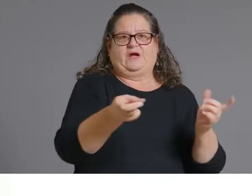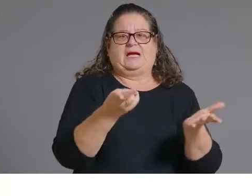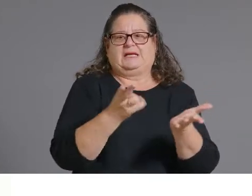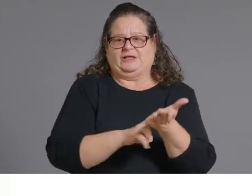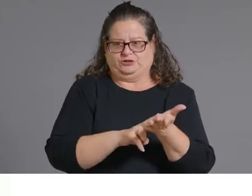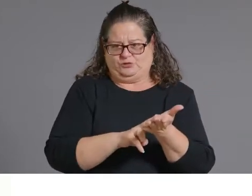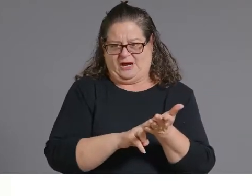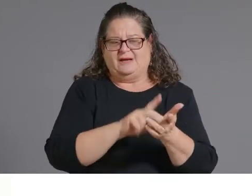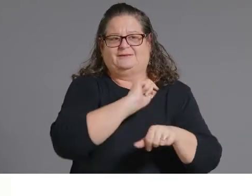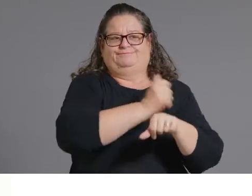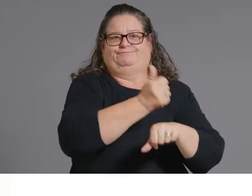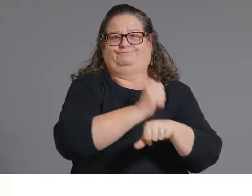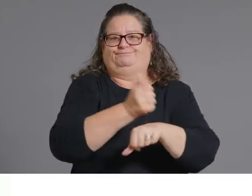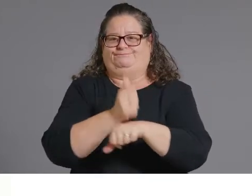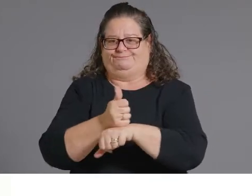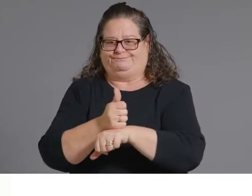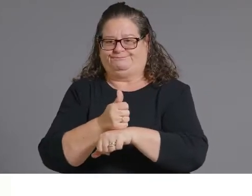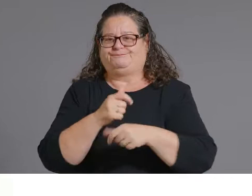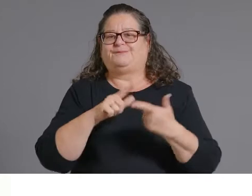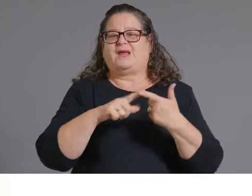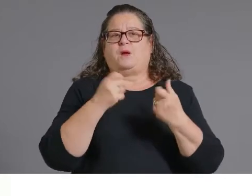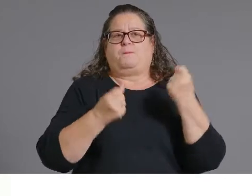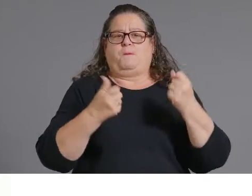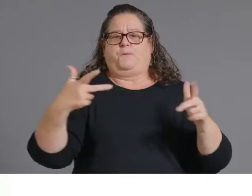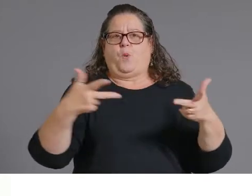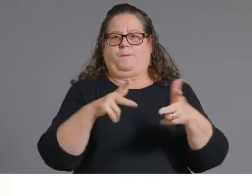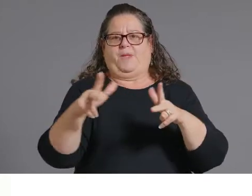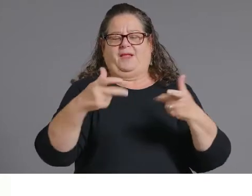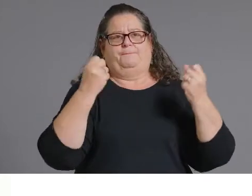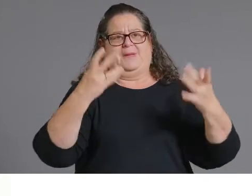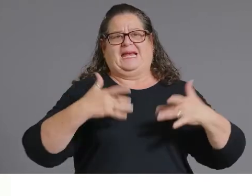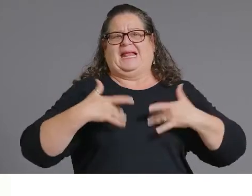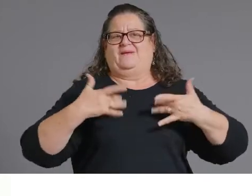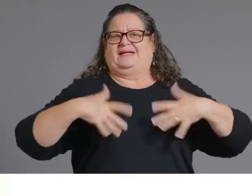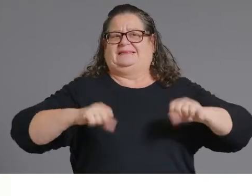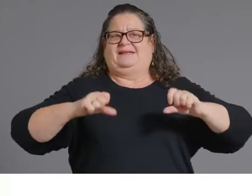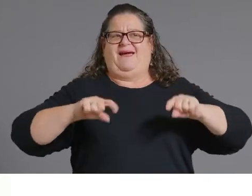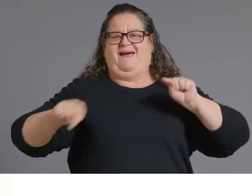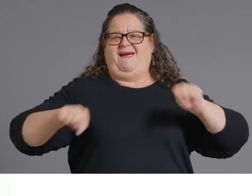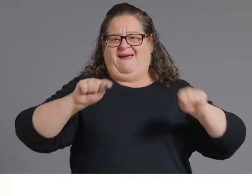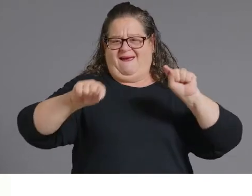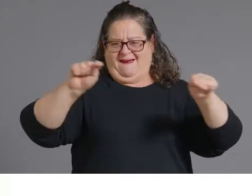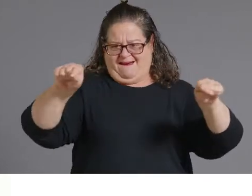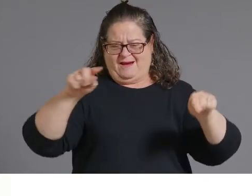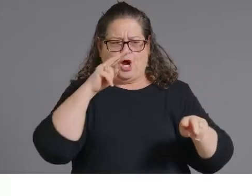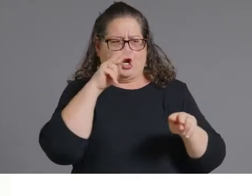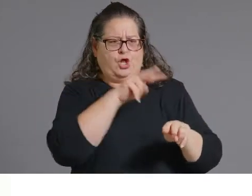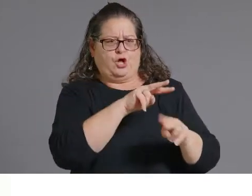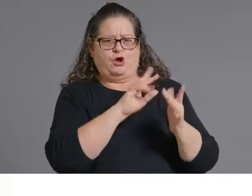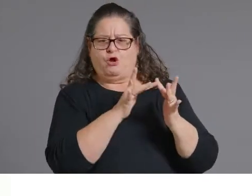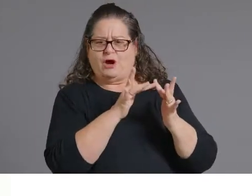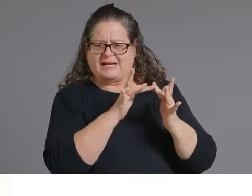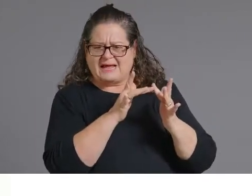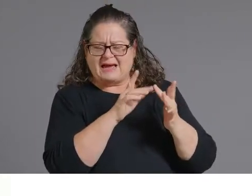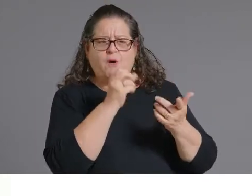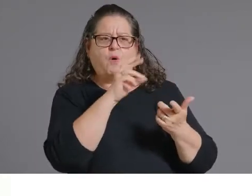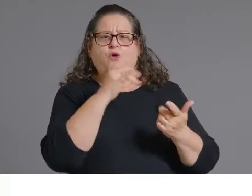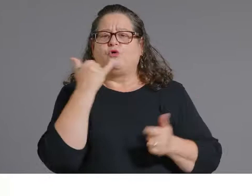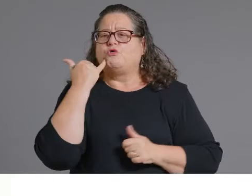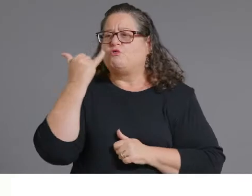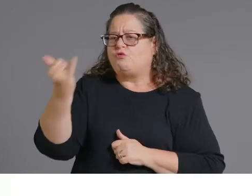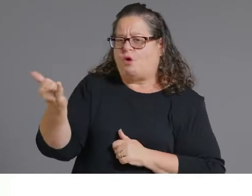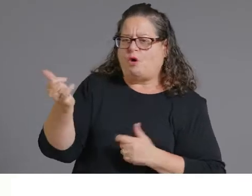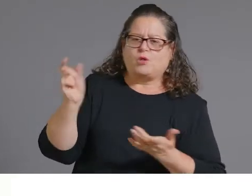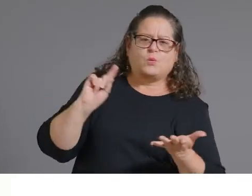number of events planned. You can go to their website or call their their hotline to find out more information and their events